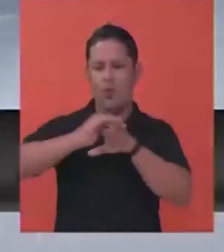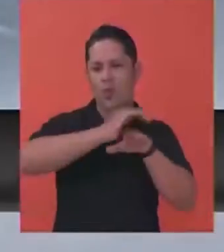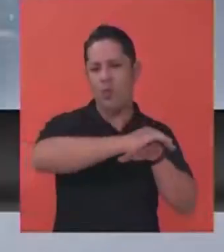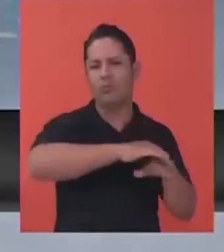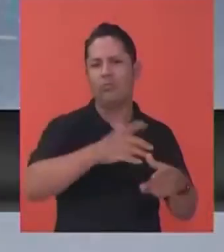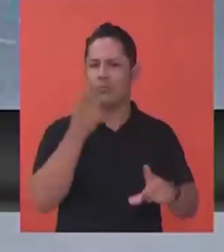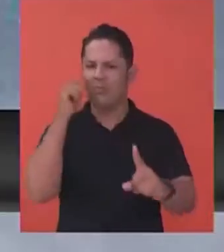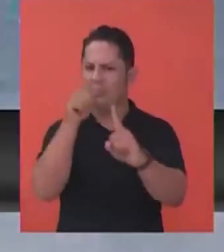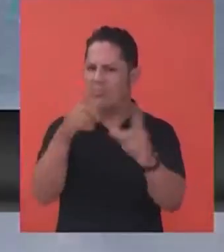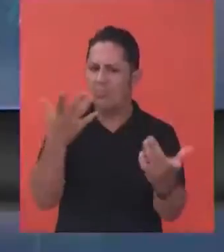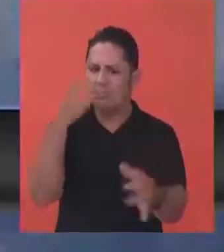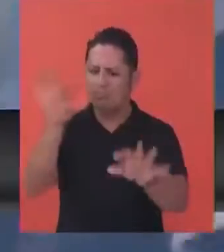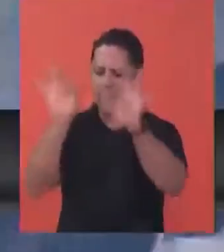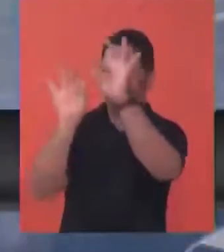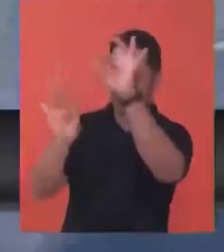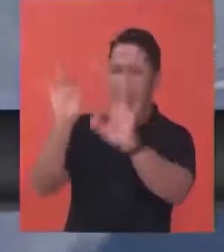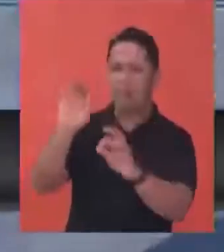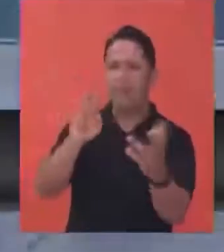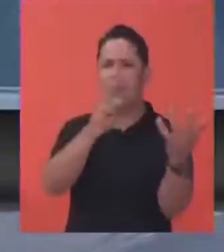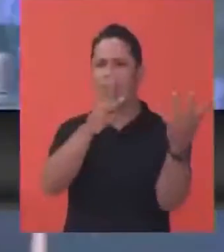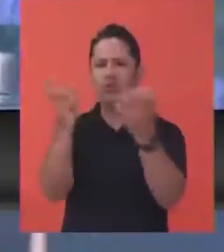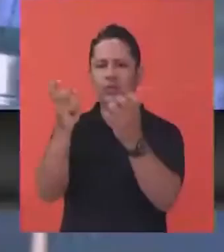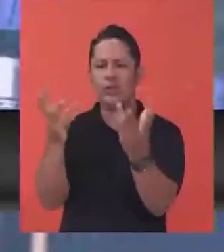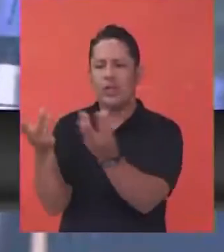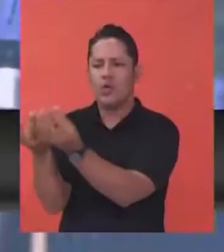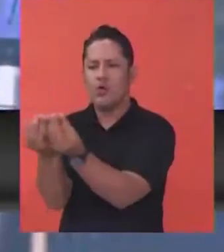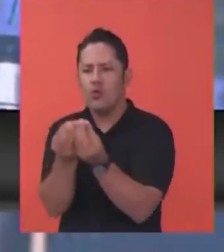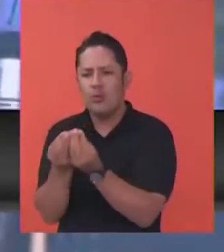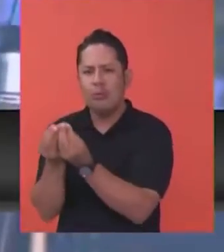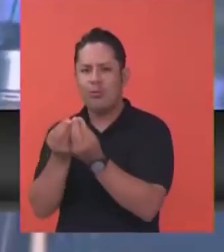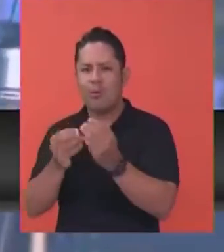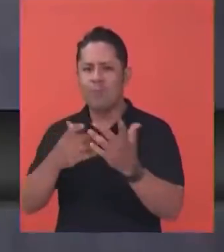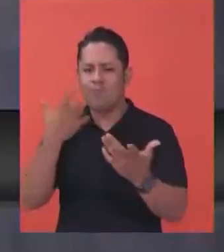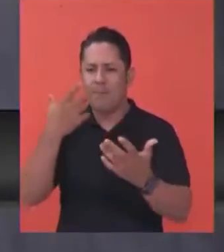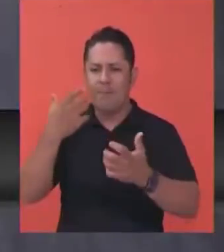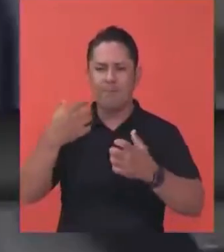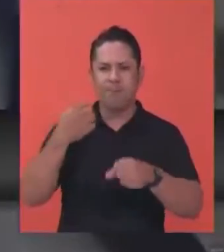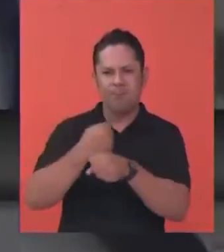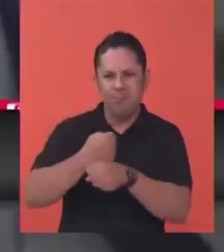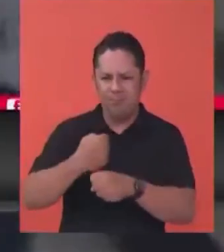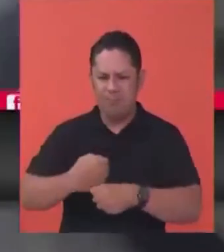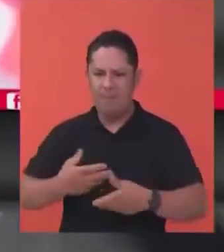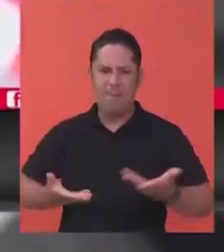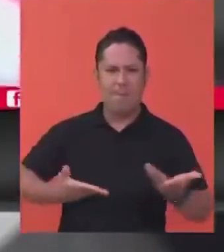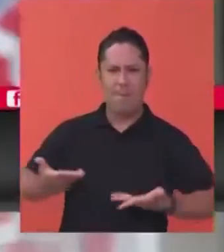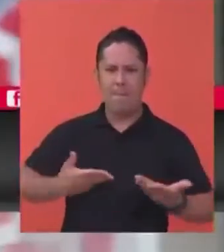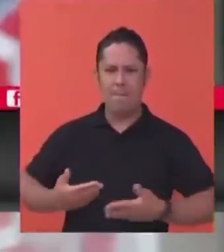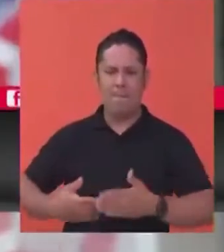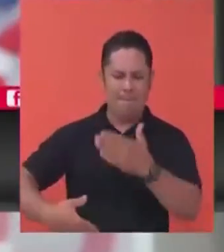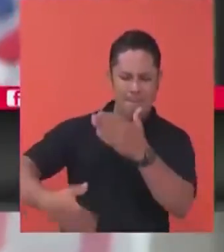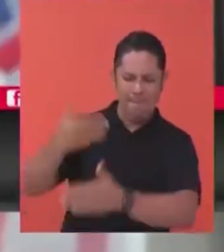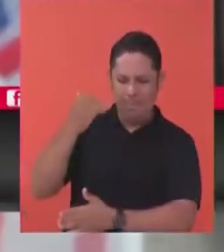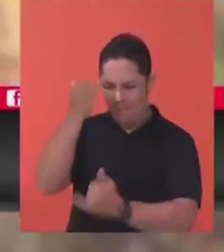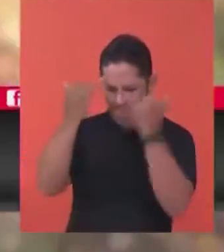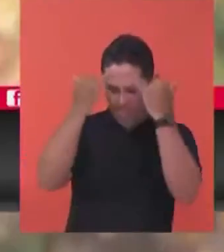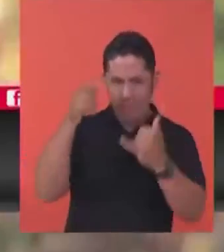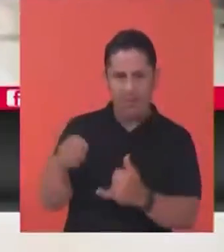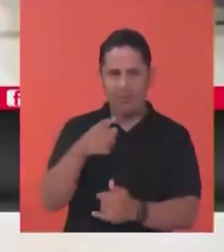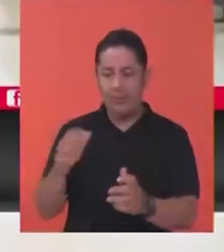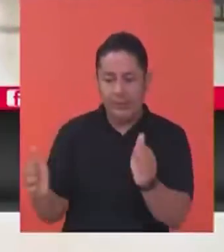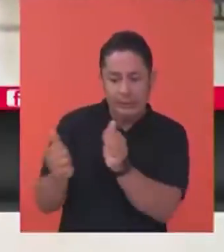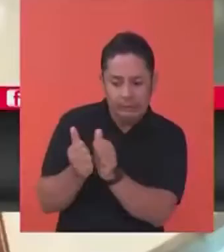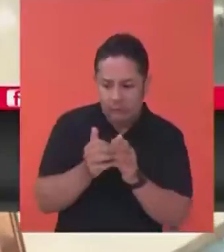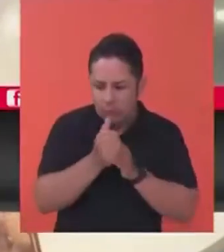This convocation has the objective of selecting up to 800 entrepreneurial teams at the national level to provide